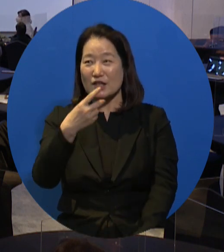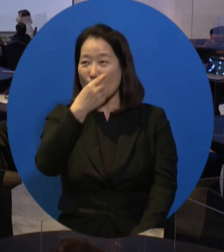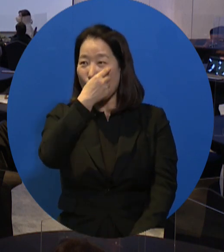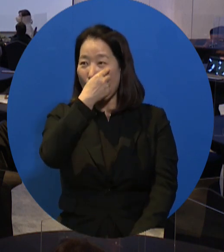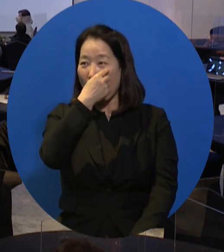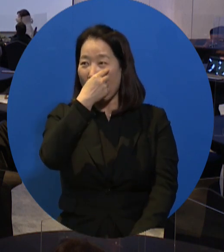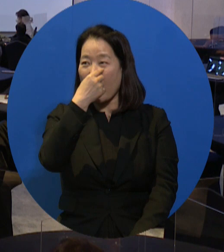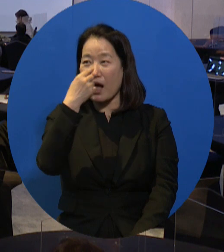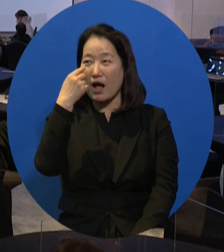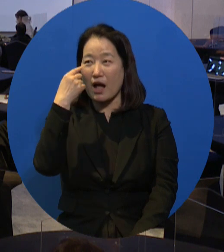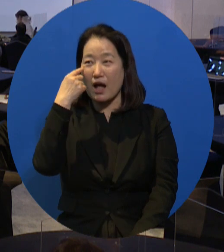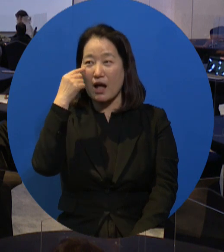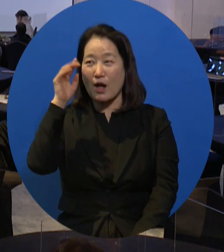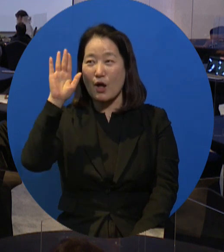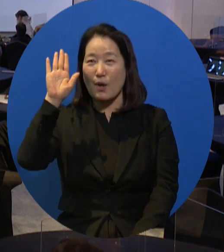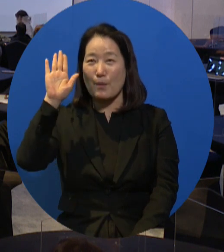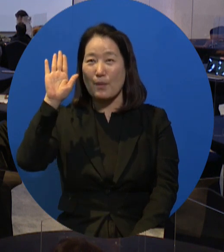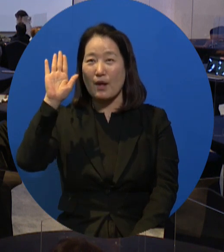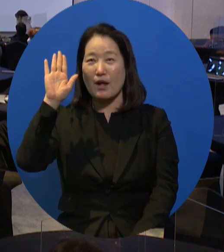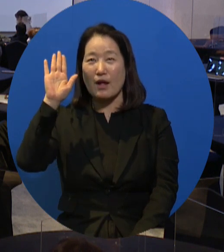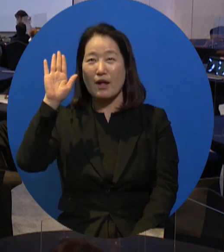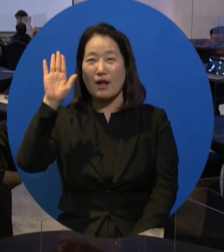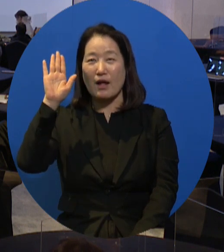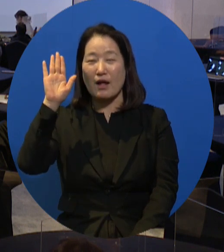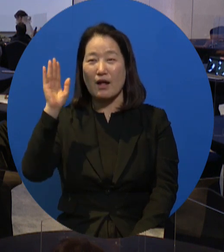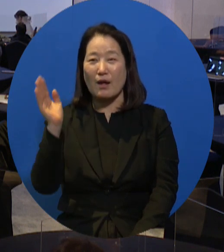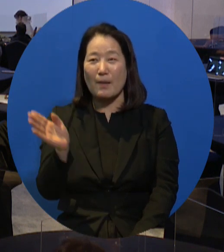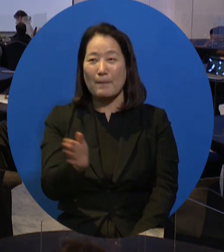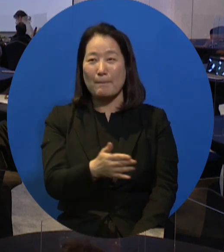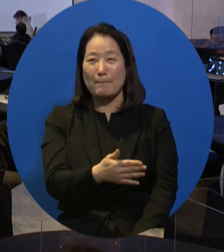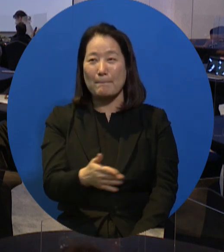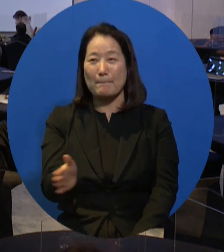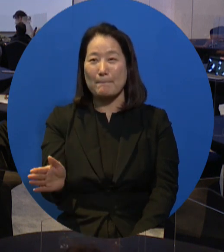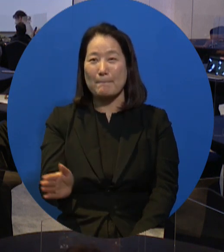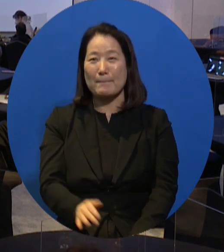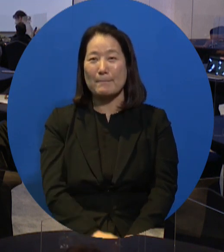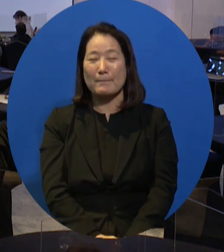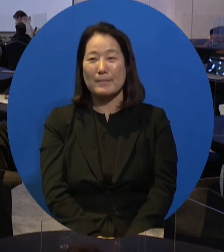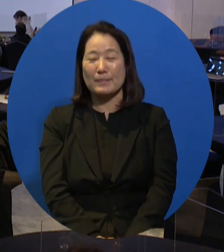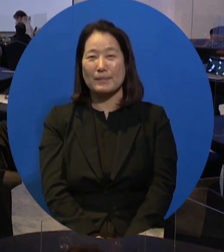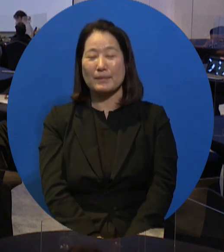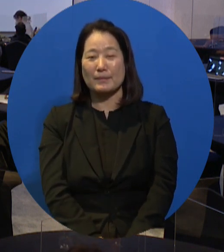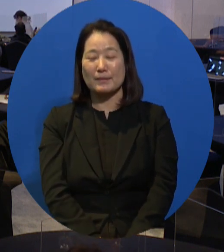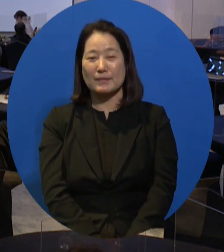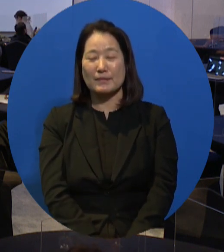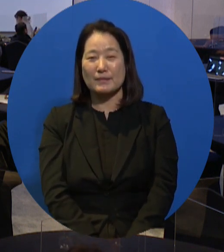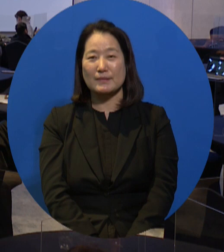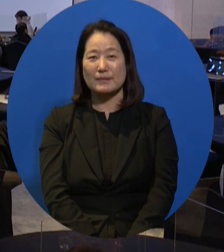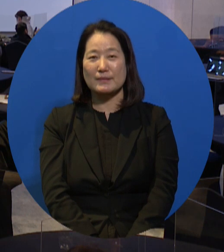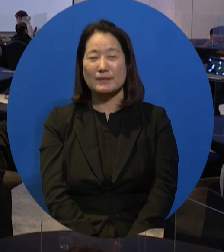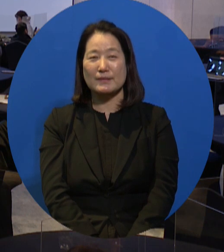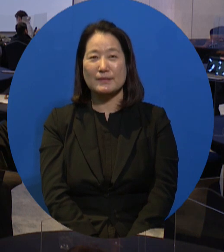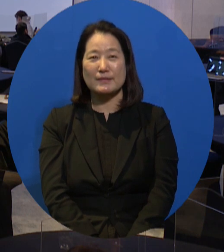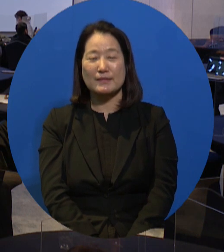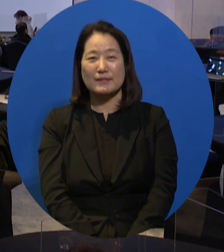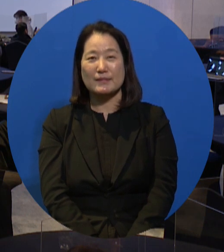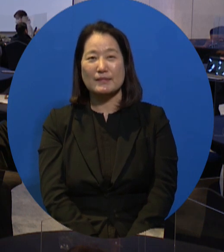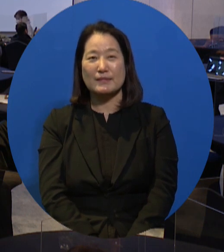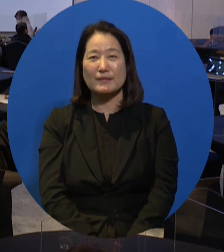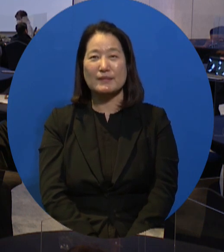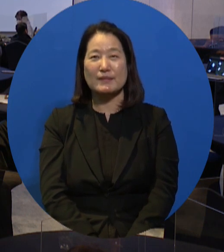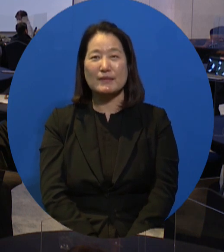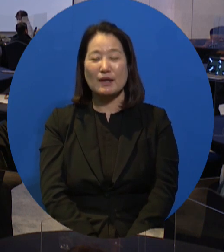question, let us know. Okay, then Mr. Choi asked